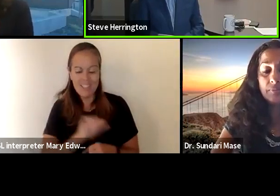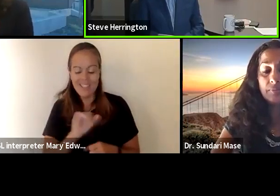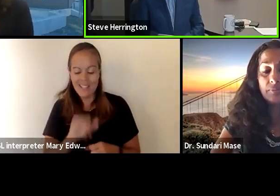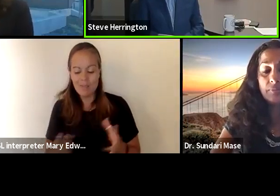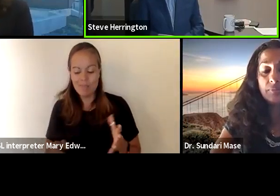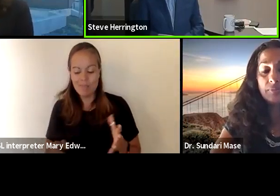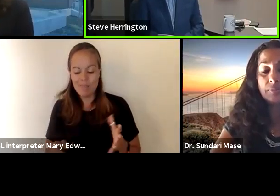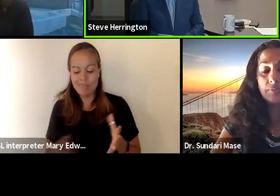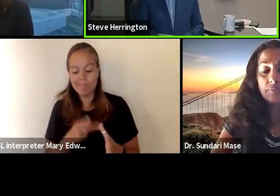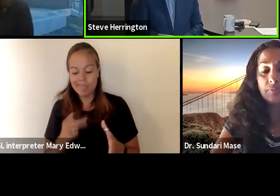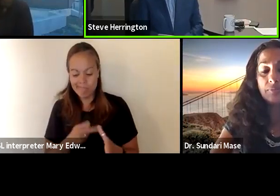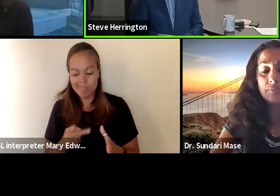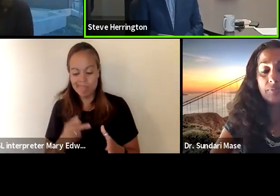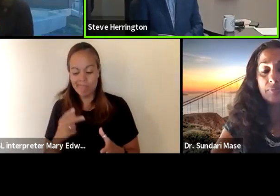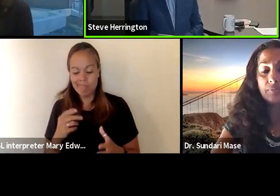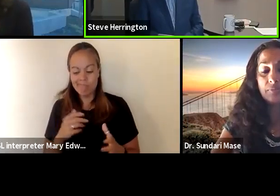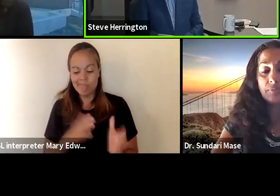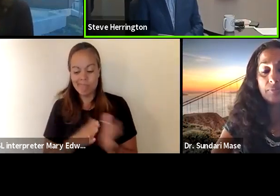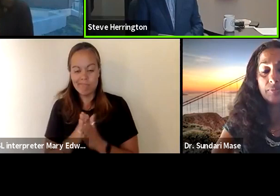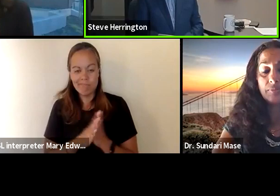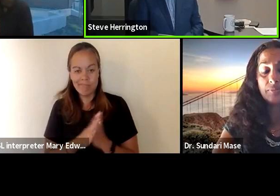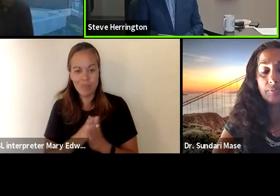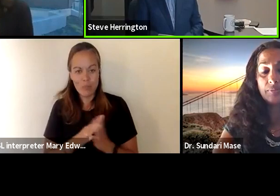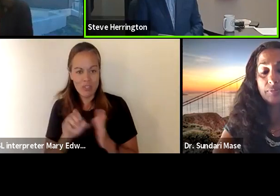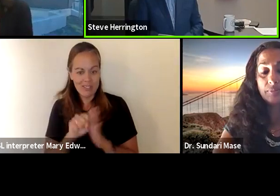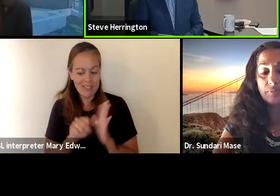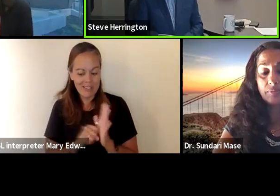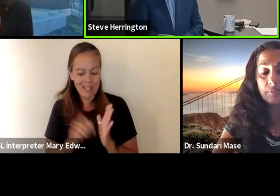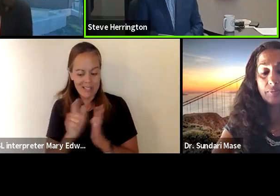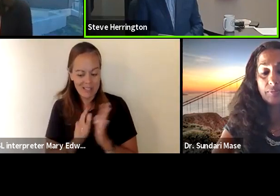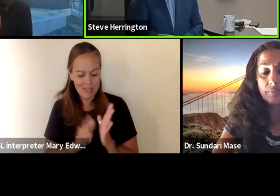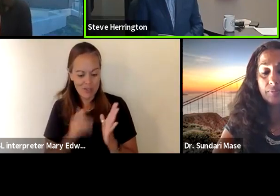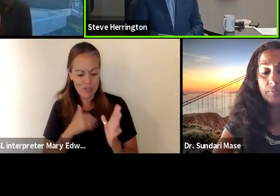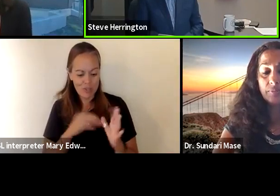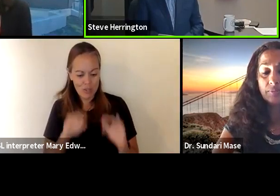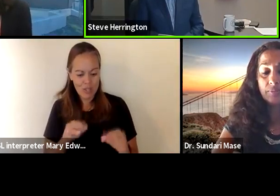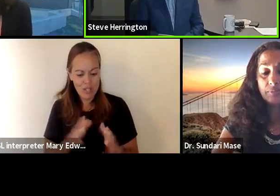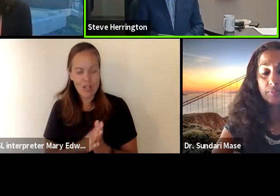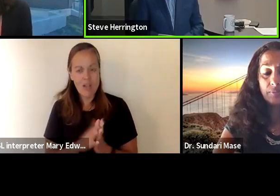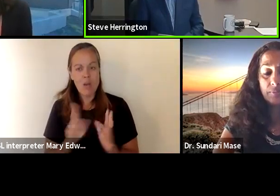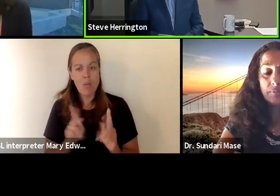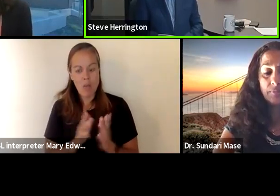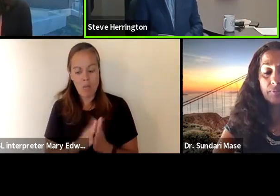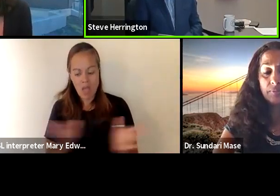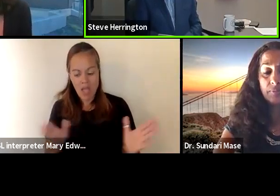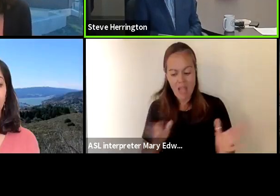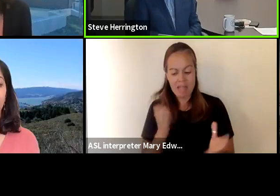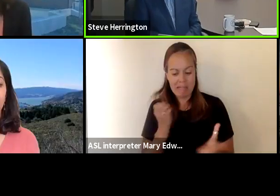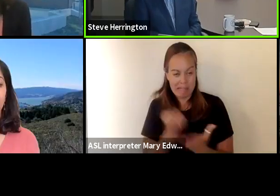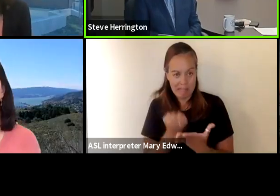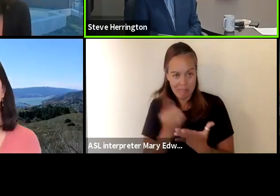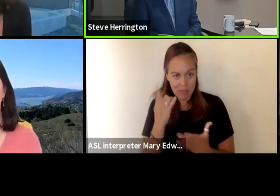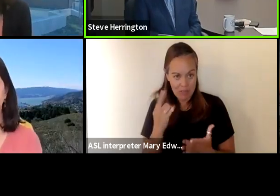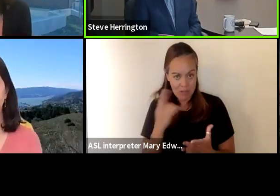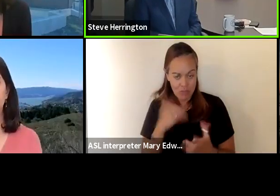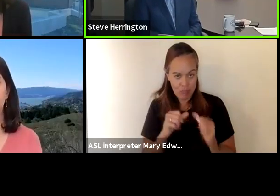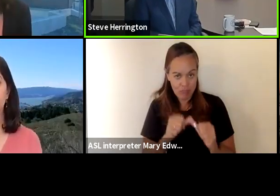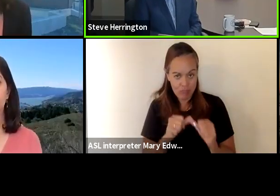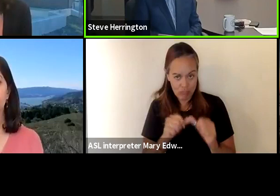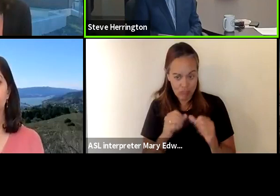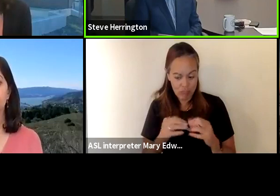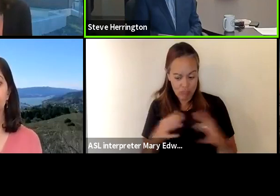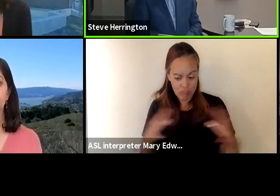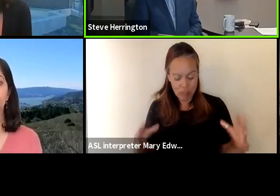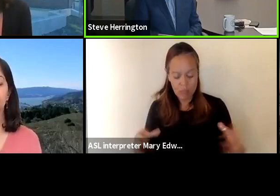state legislature to put that in was that they wanted the public and the general public and the economy for california to continue to grow